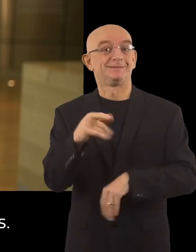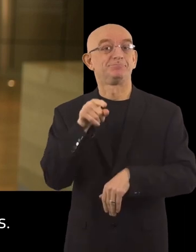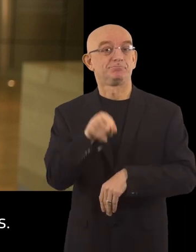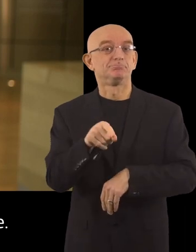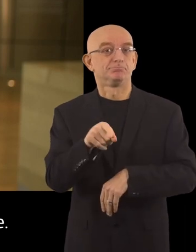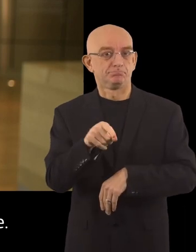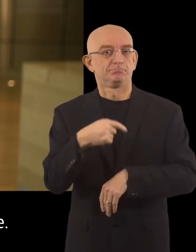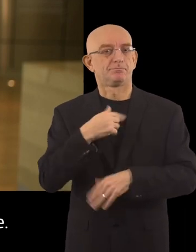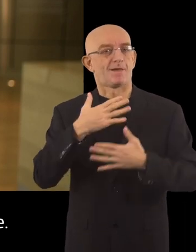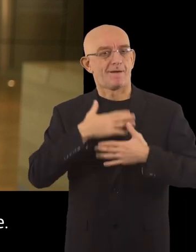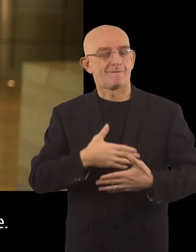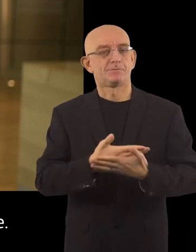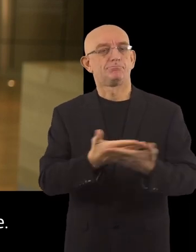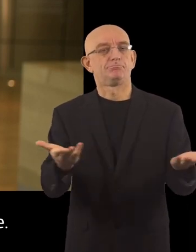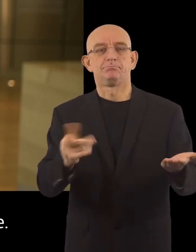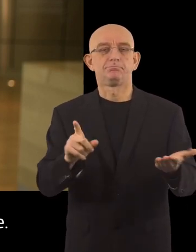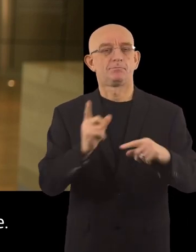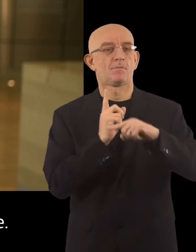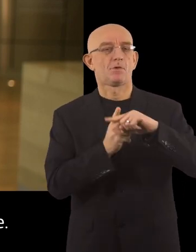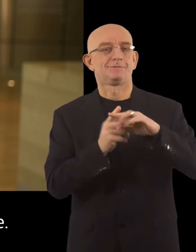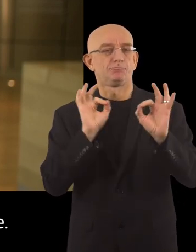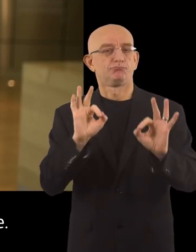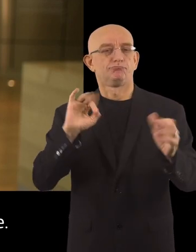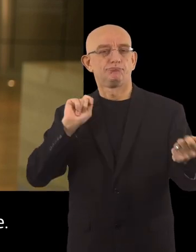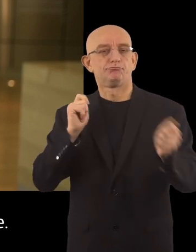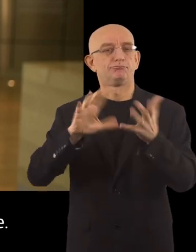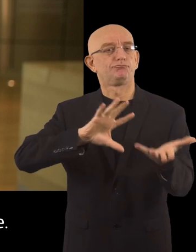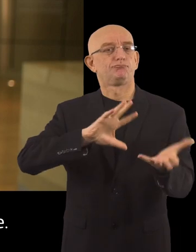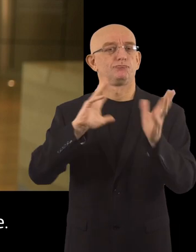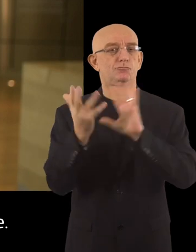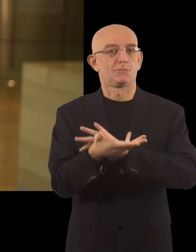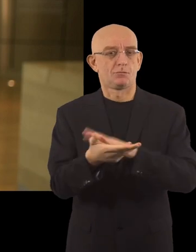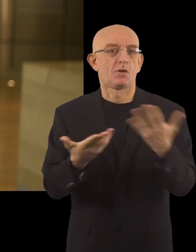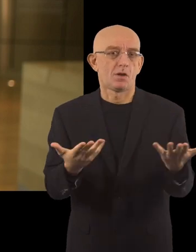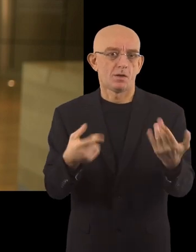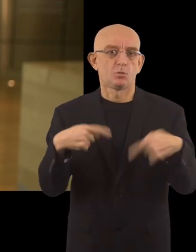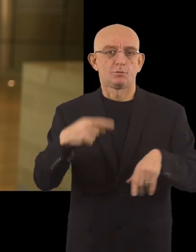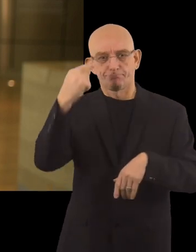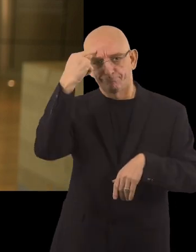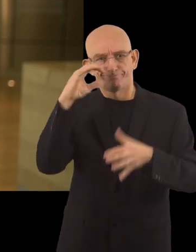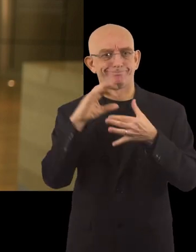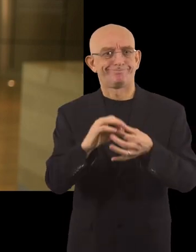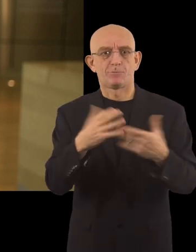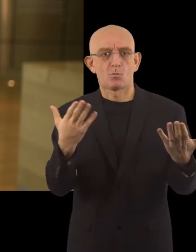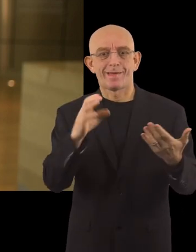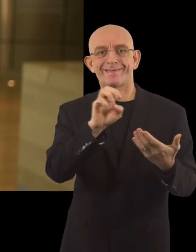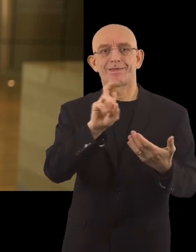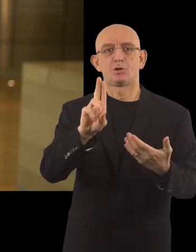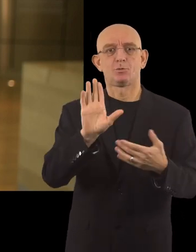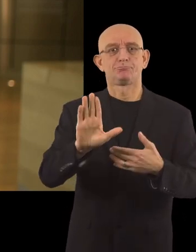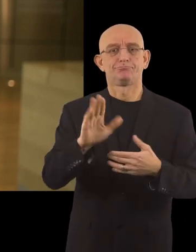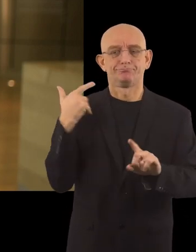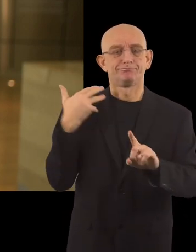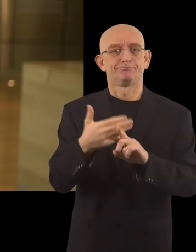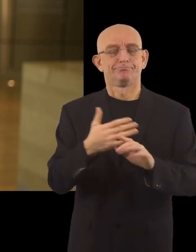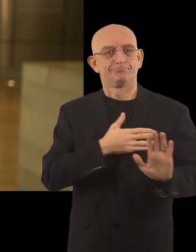disabilities. And I want it to bring a positive change. Of course, it will take into account